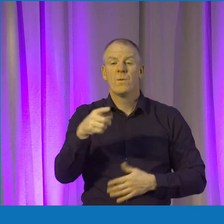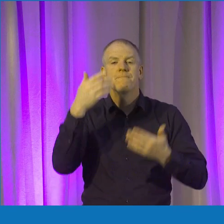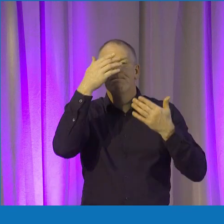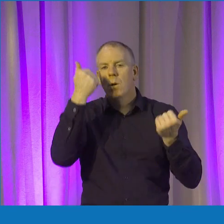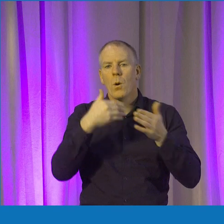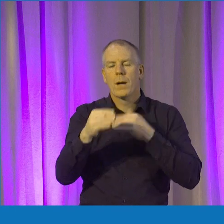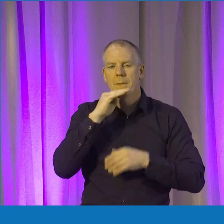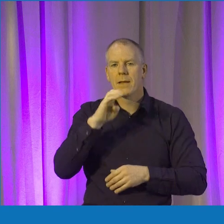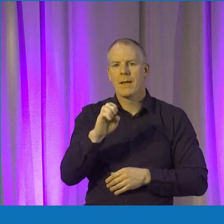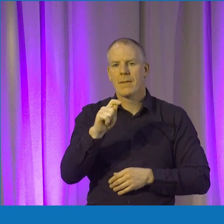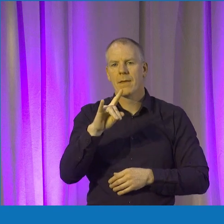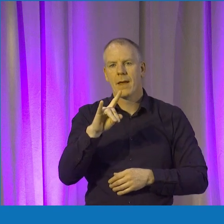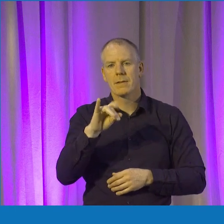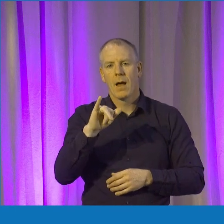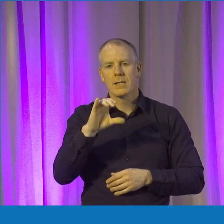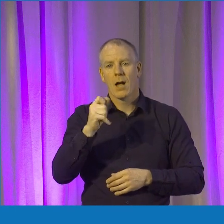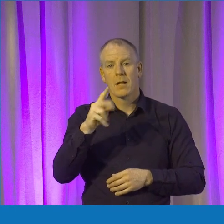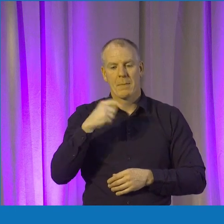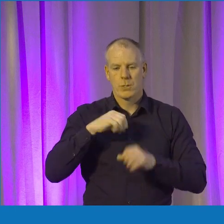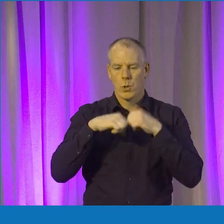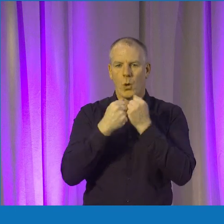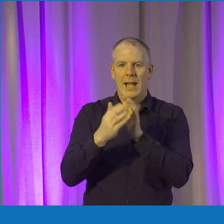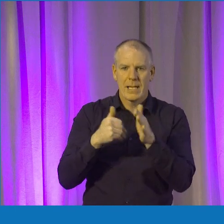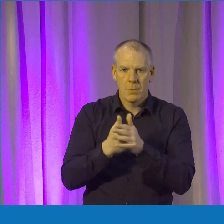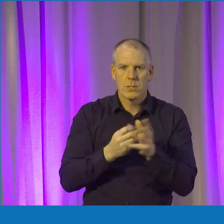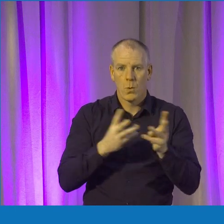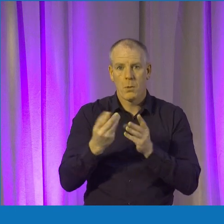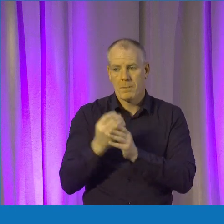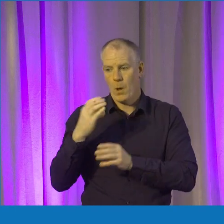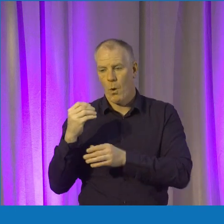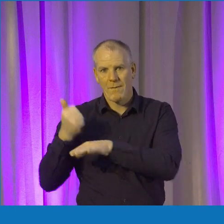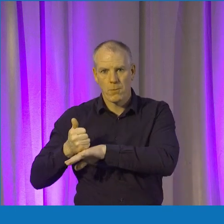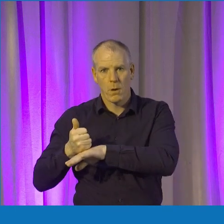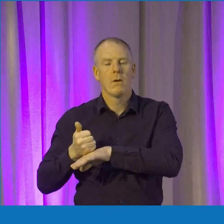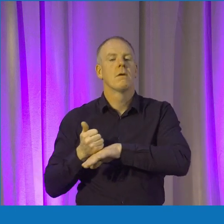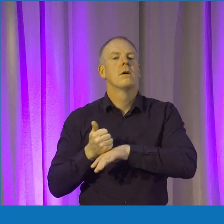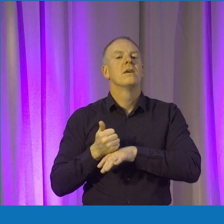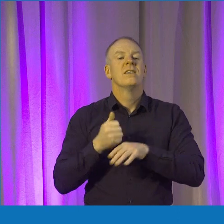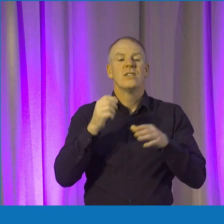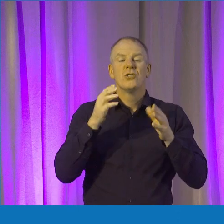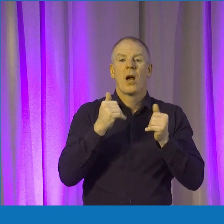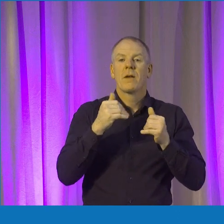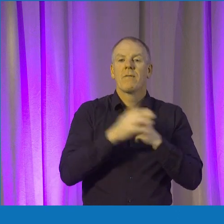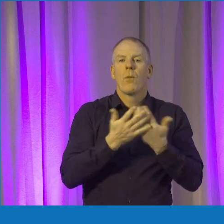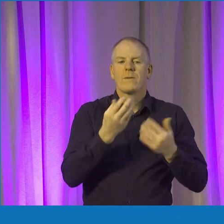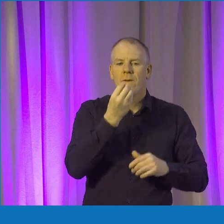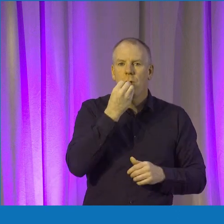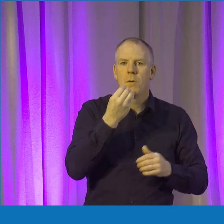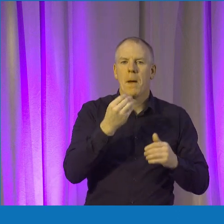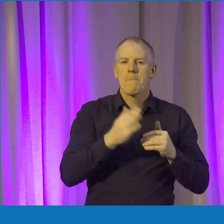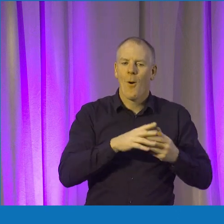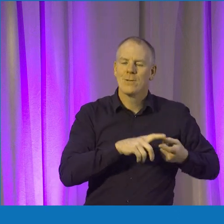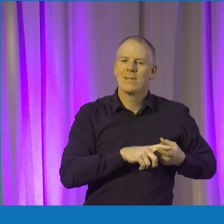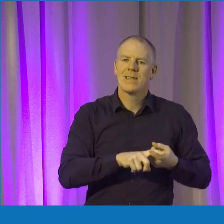that don't know, Ethicart is a social enterprise that I work on with my co-founder. It's an app to help people shop for food more sustainably. So you just